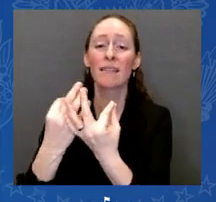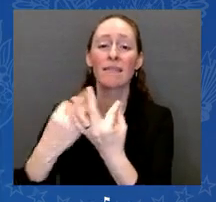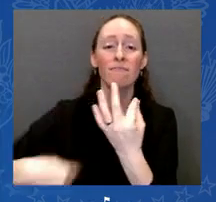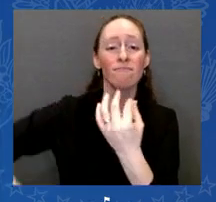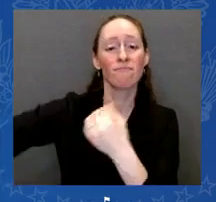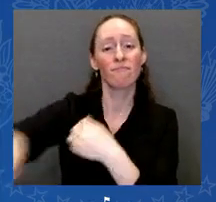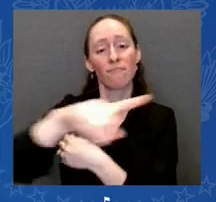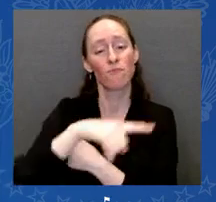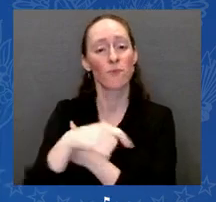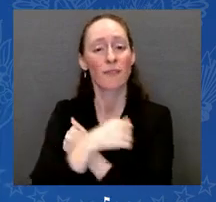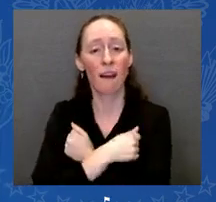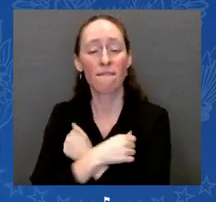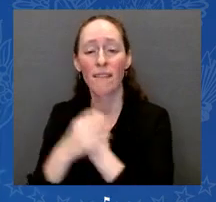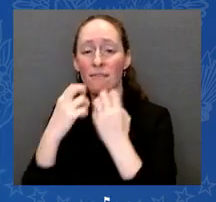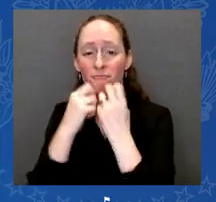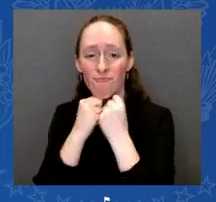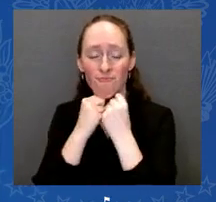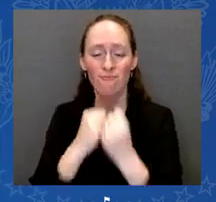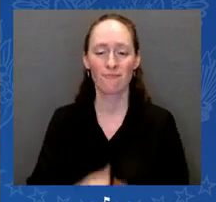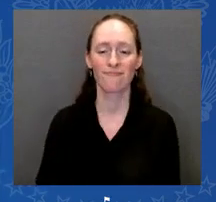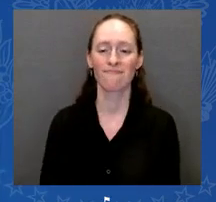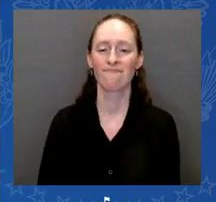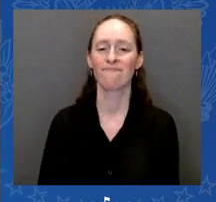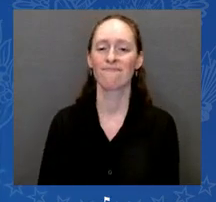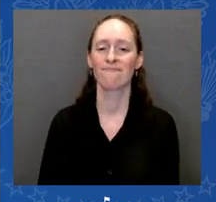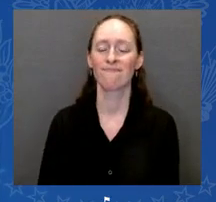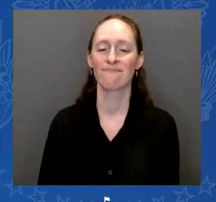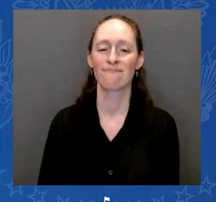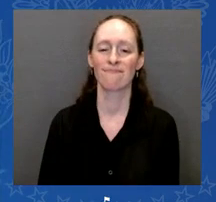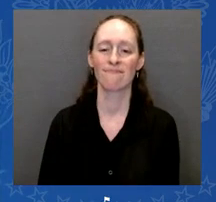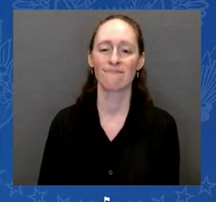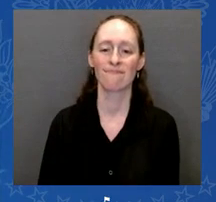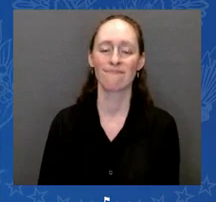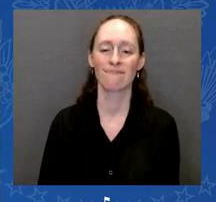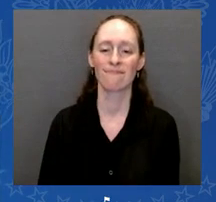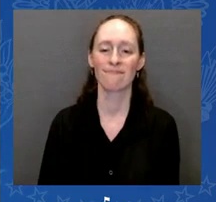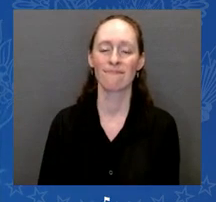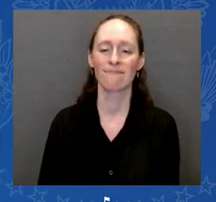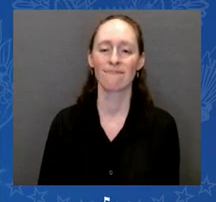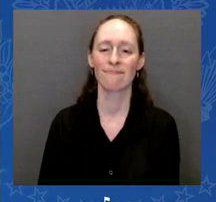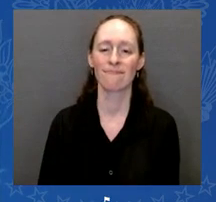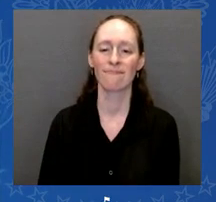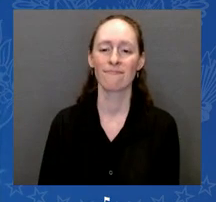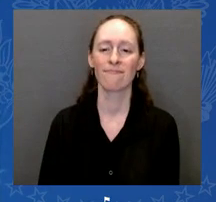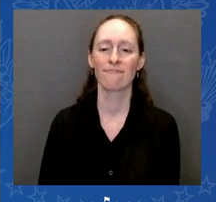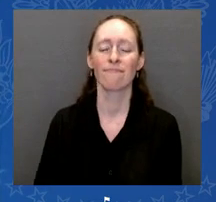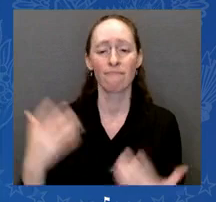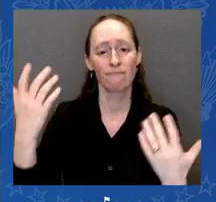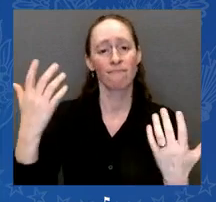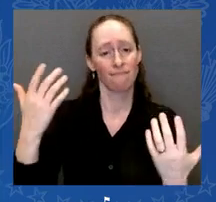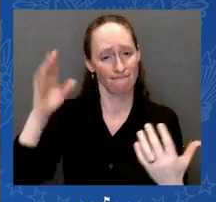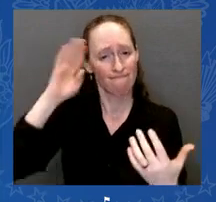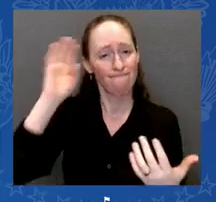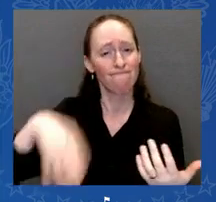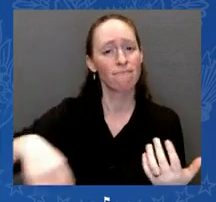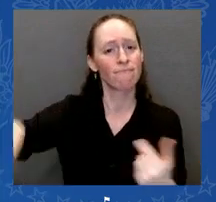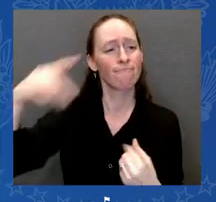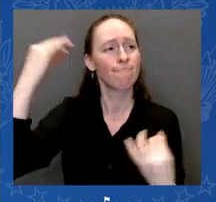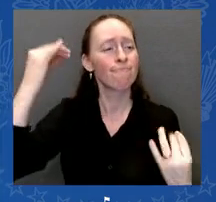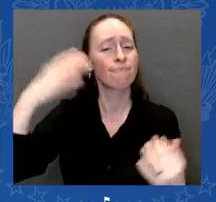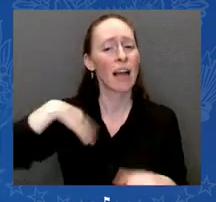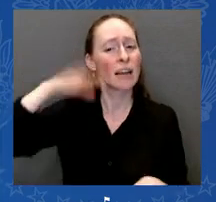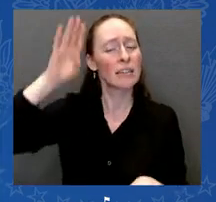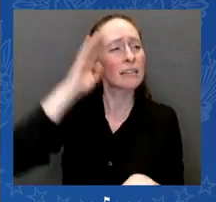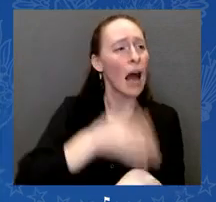do at this moment? They're in your heart. They're part of you. They're always going to be with you. And at this